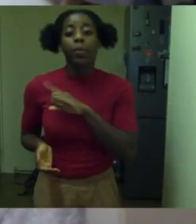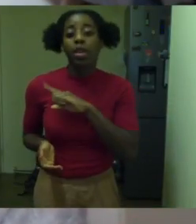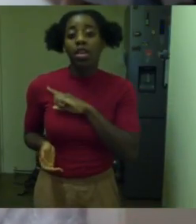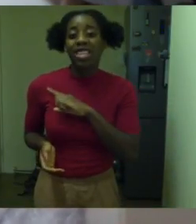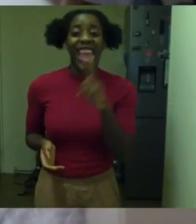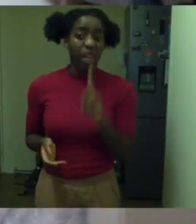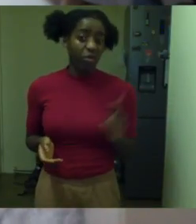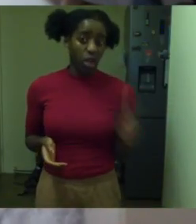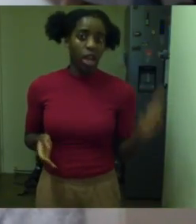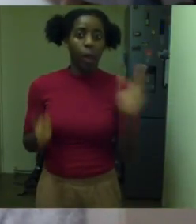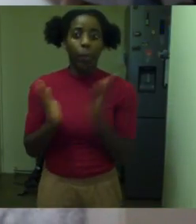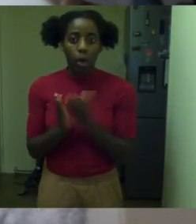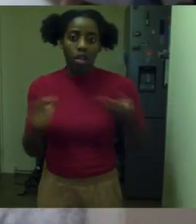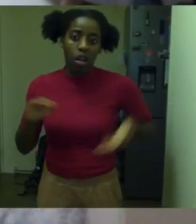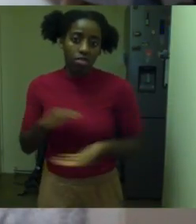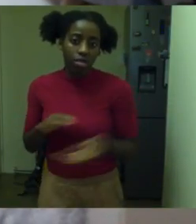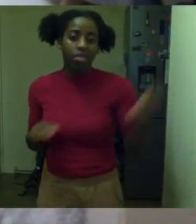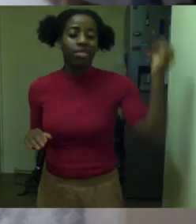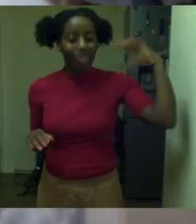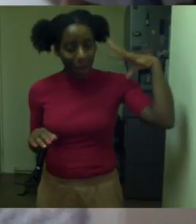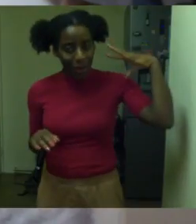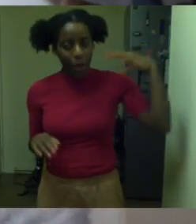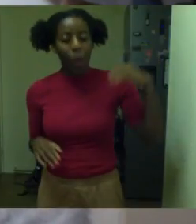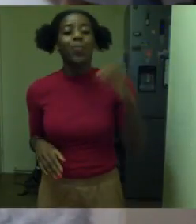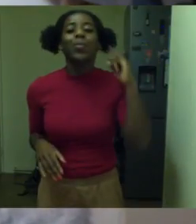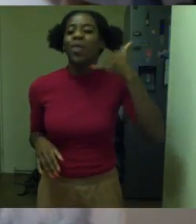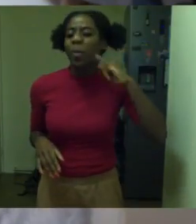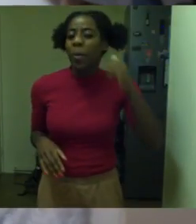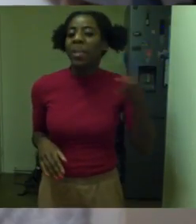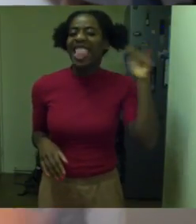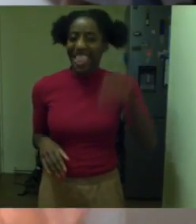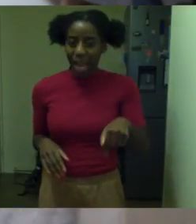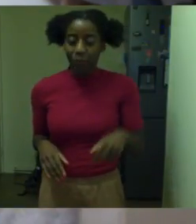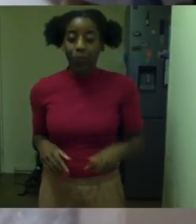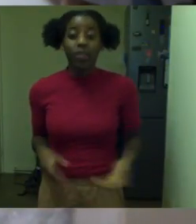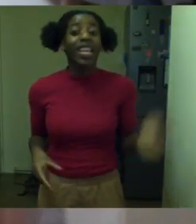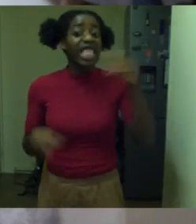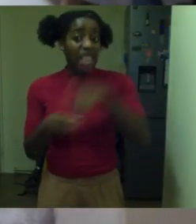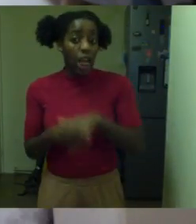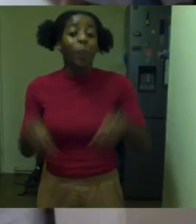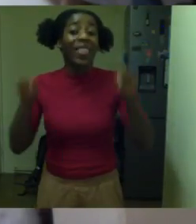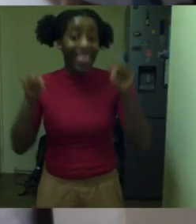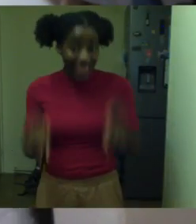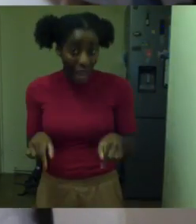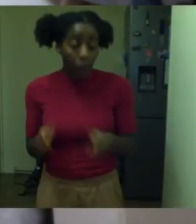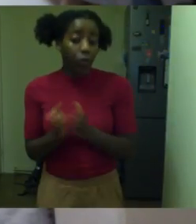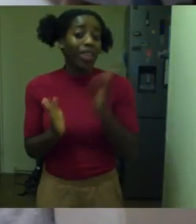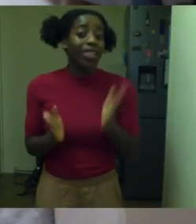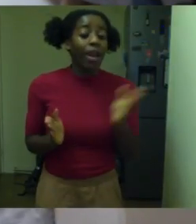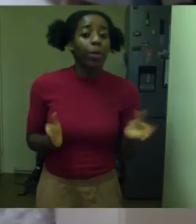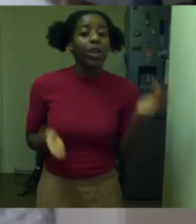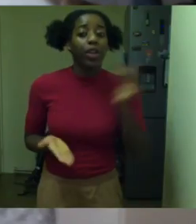um, sign up for a British library card because I swear every book under the sun is probably there.